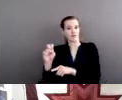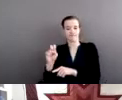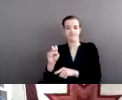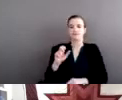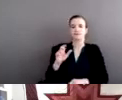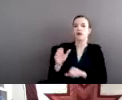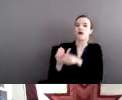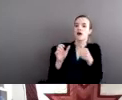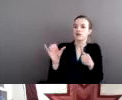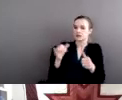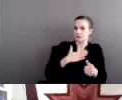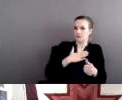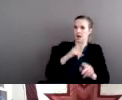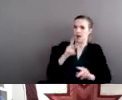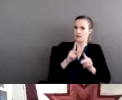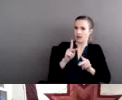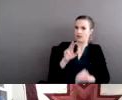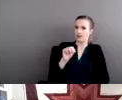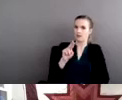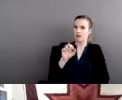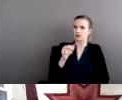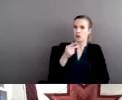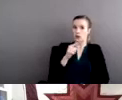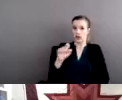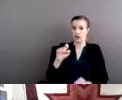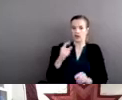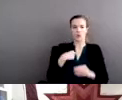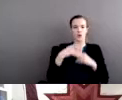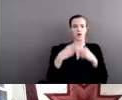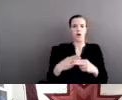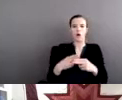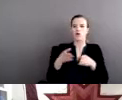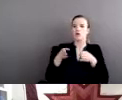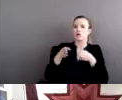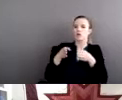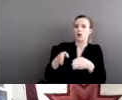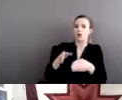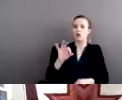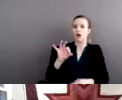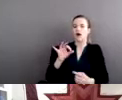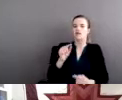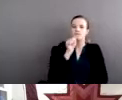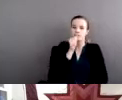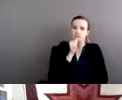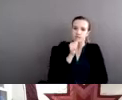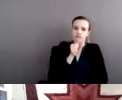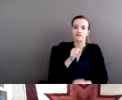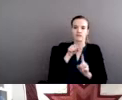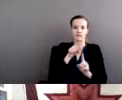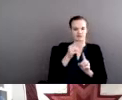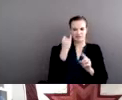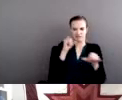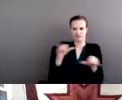our experience the road of suffering, but it was very similar to the Cherokee experience. Now, what does this have to